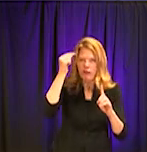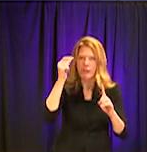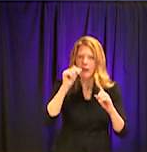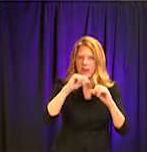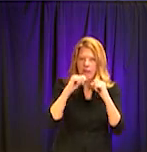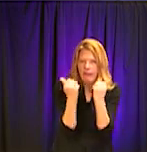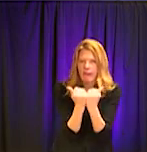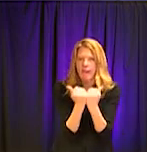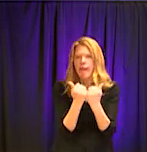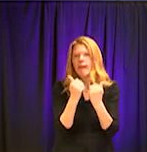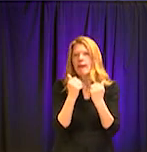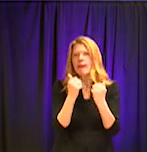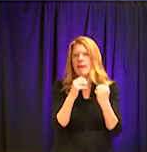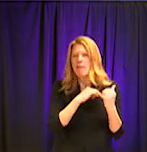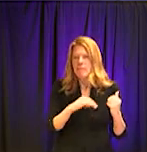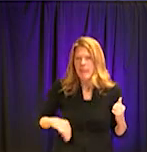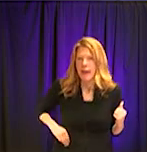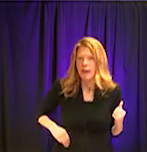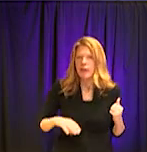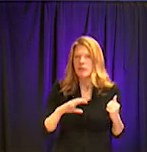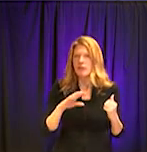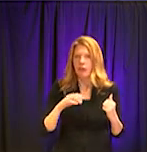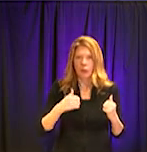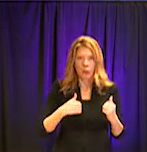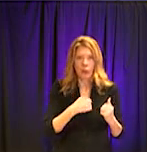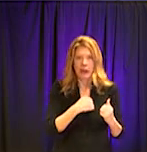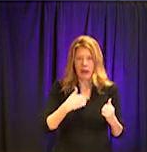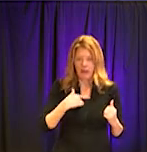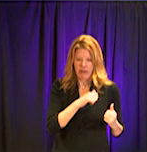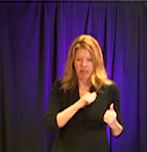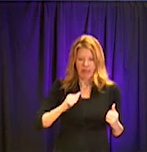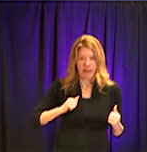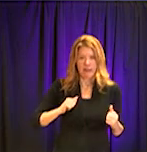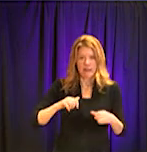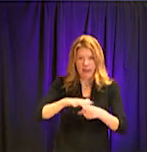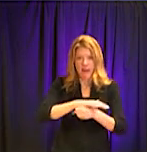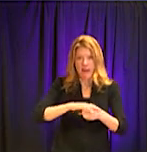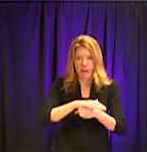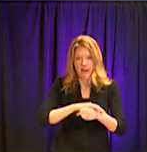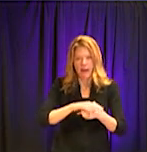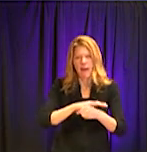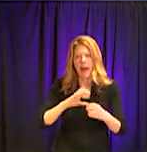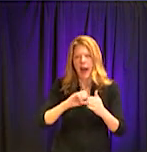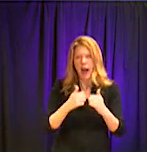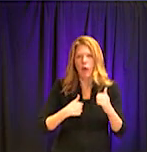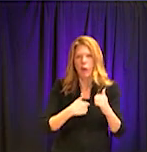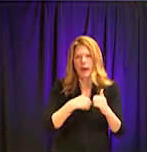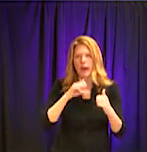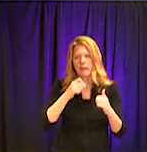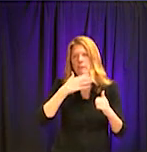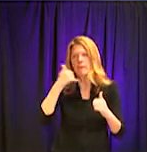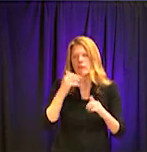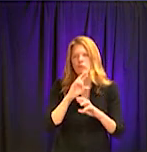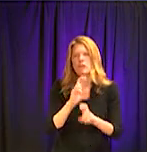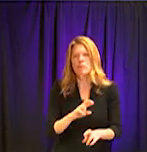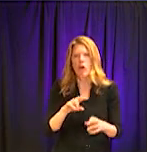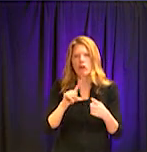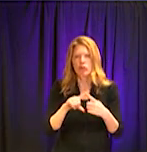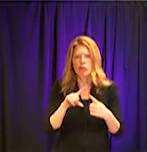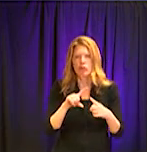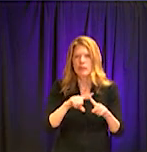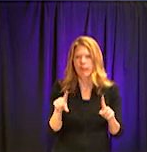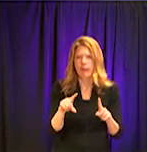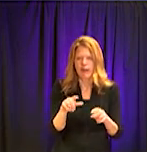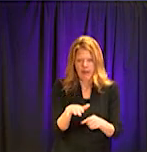for us to know what is happening in the metro region as a whole and how we can best respond. And I think as